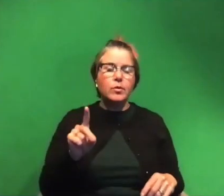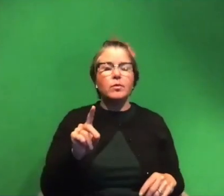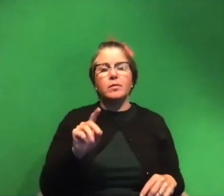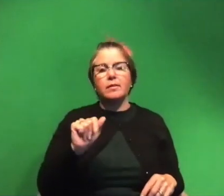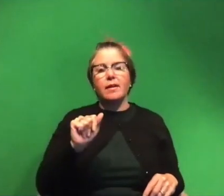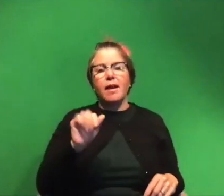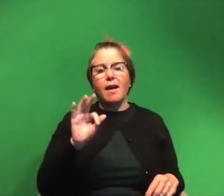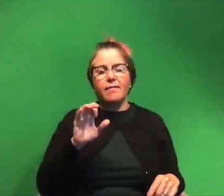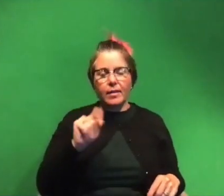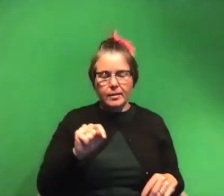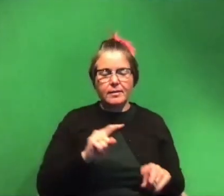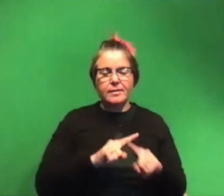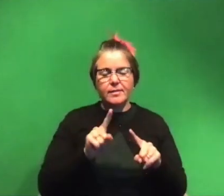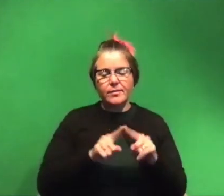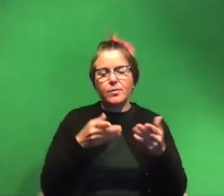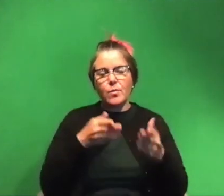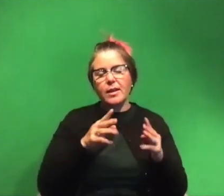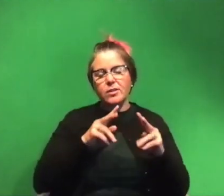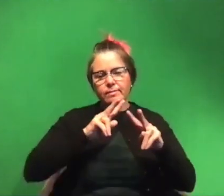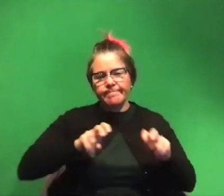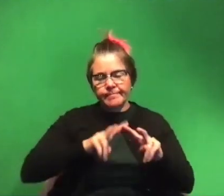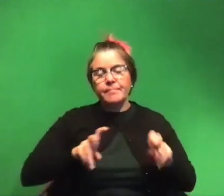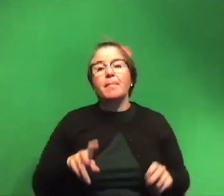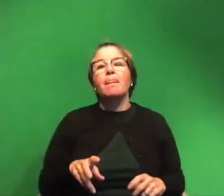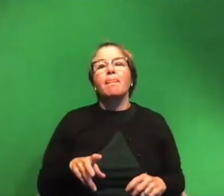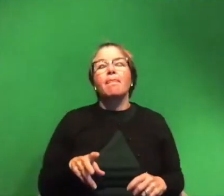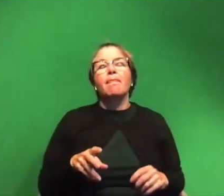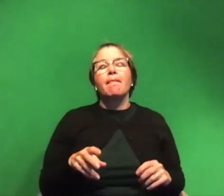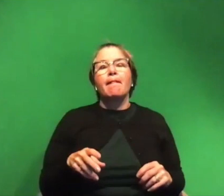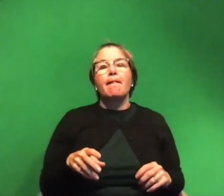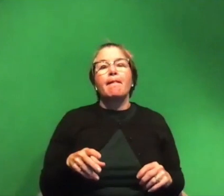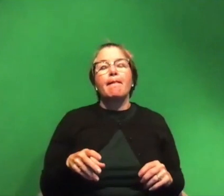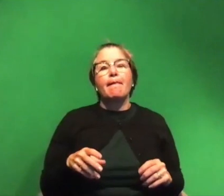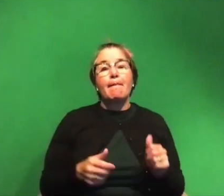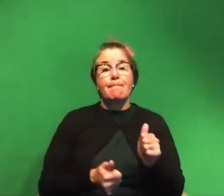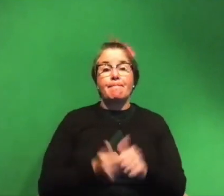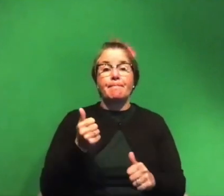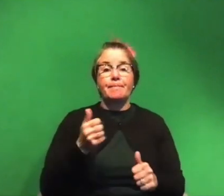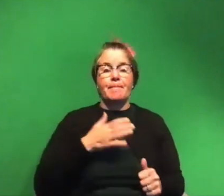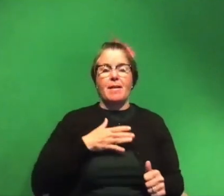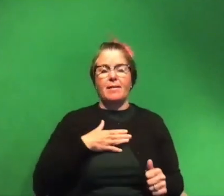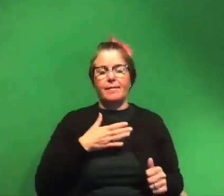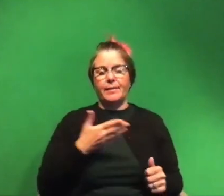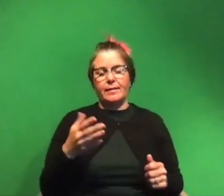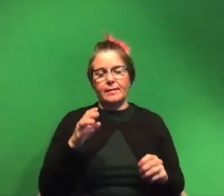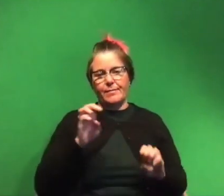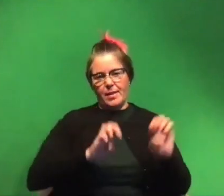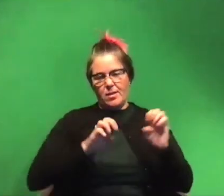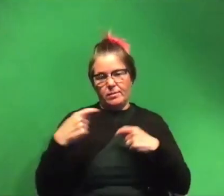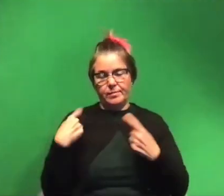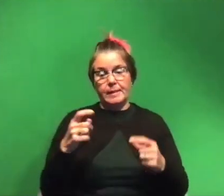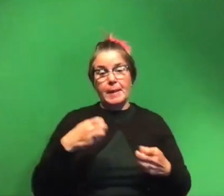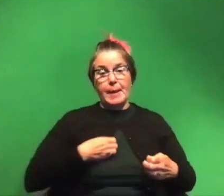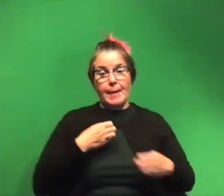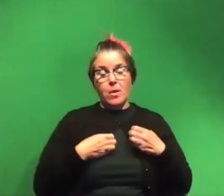sorts of different ways of analyzing it but i think more than anything especially in the things that i've evaluated thus far emotion